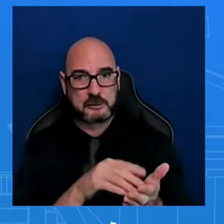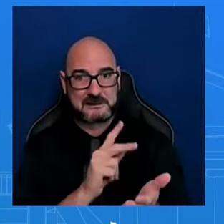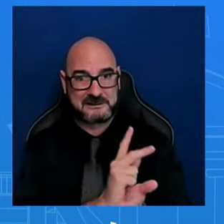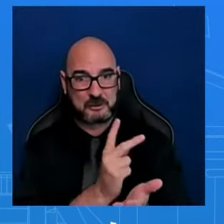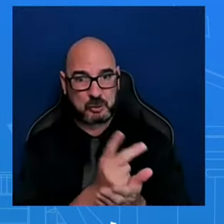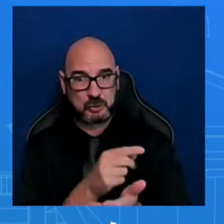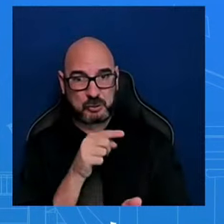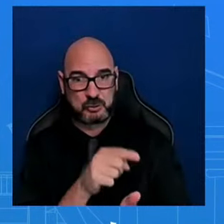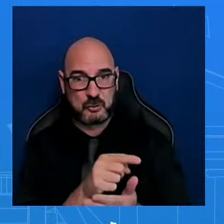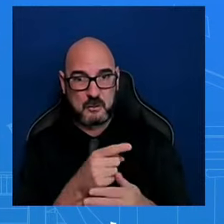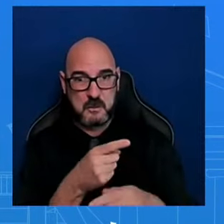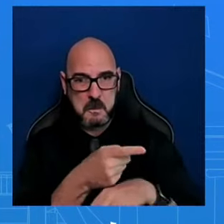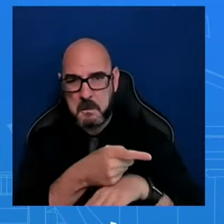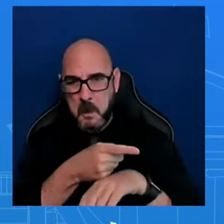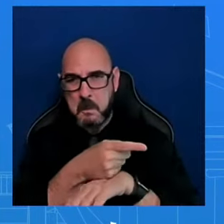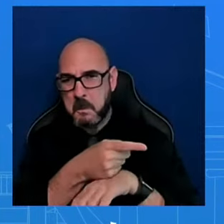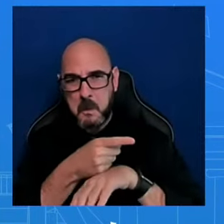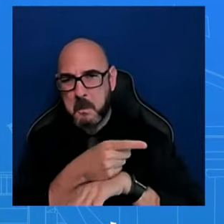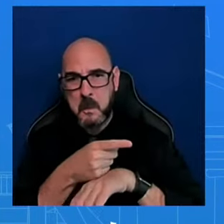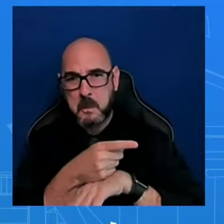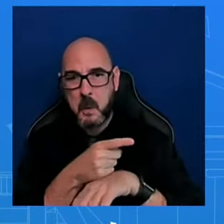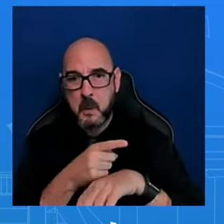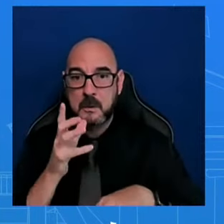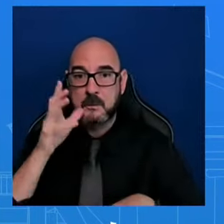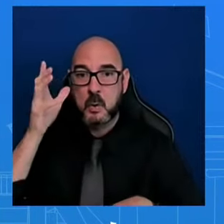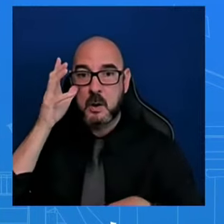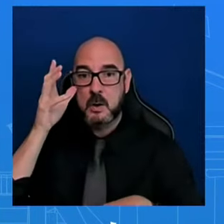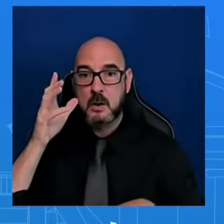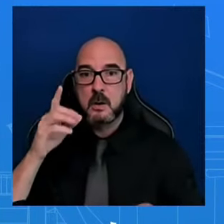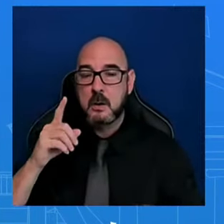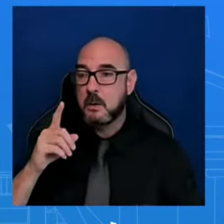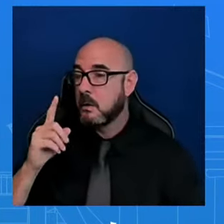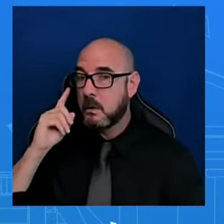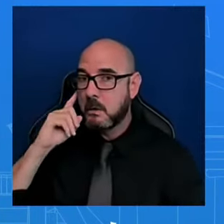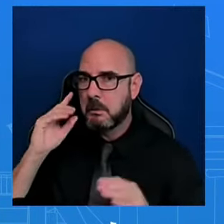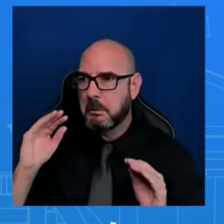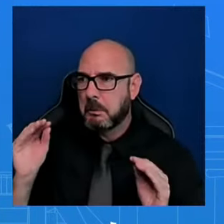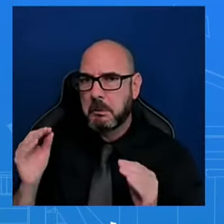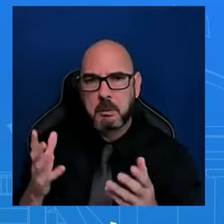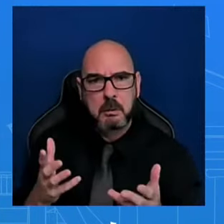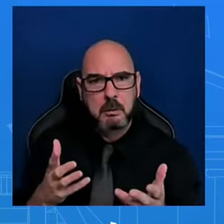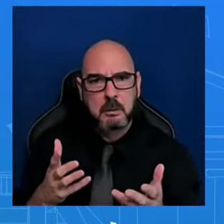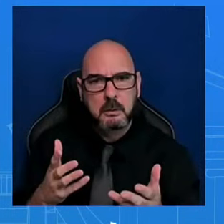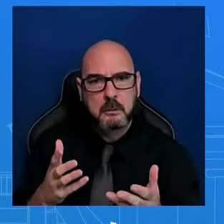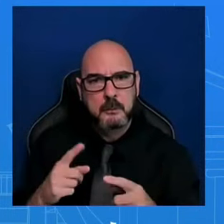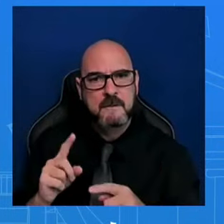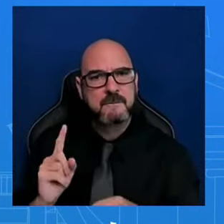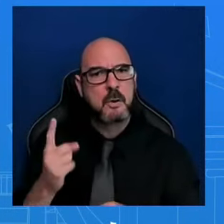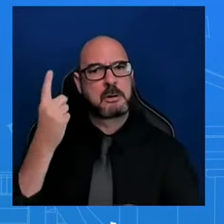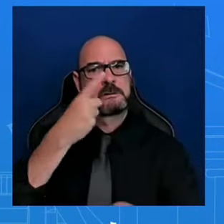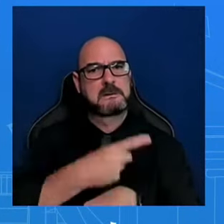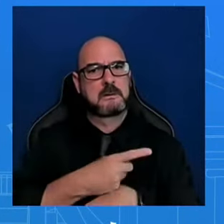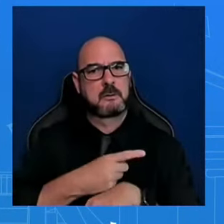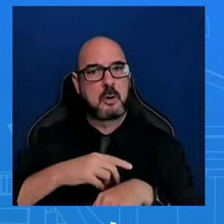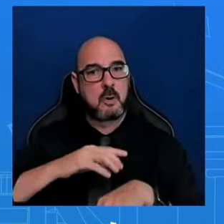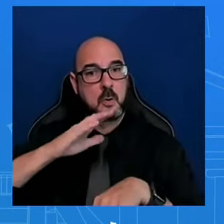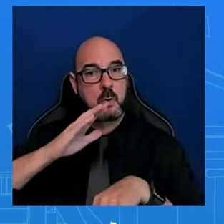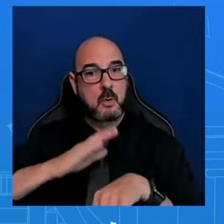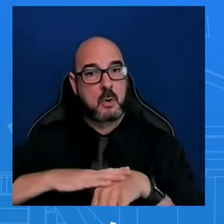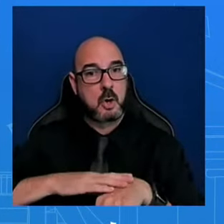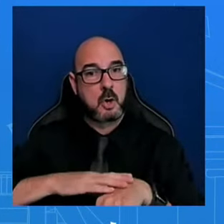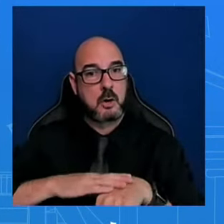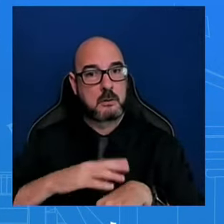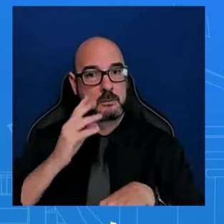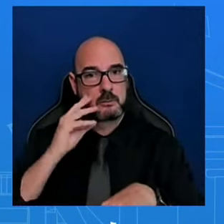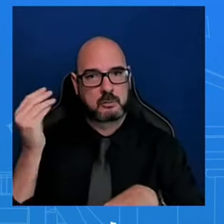anyone in the U.S. government except for that first day when they got a notification from the U.S. embassy in Jerusalem. Does the